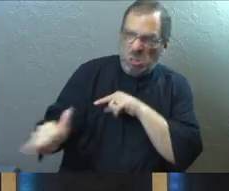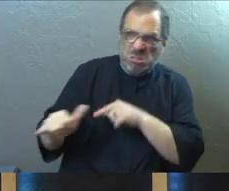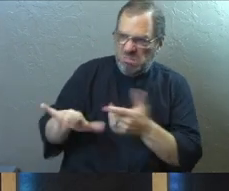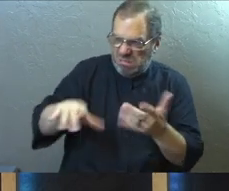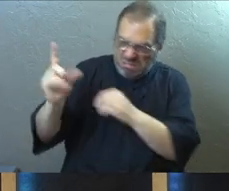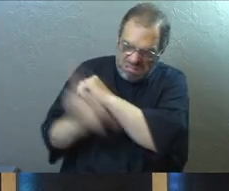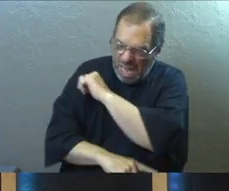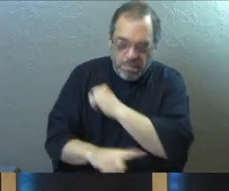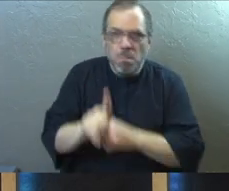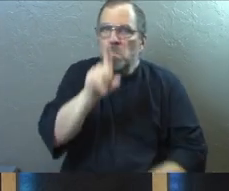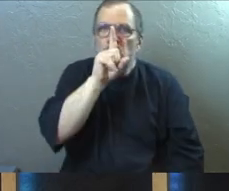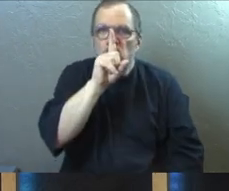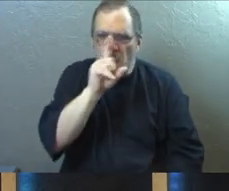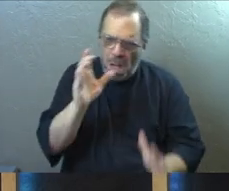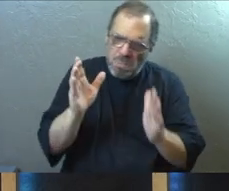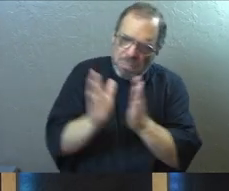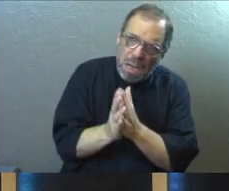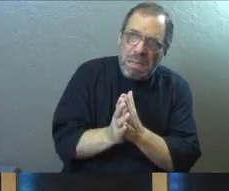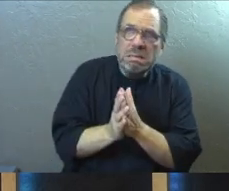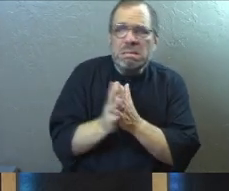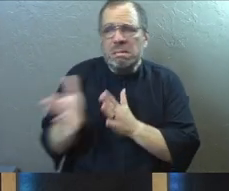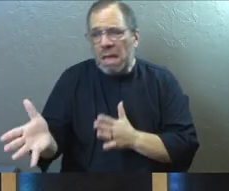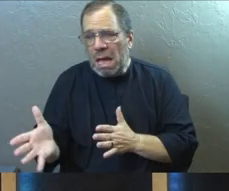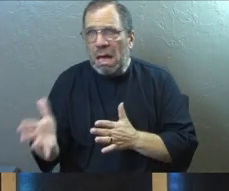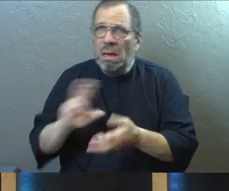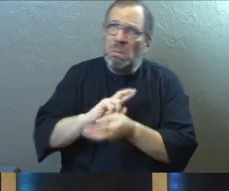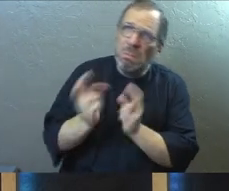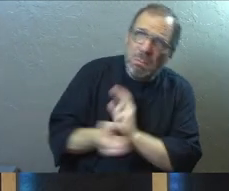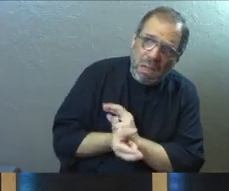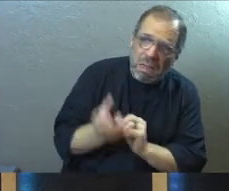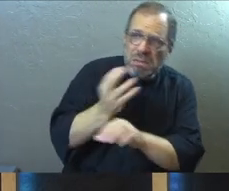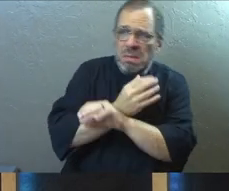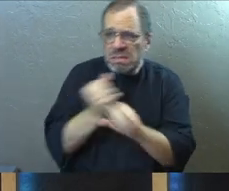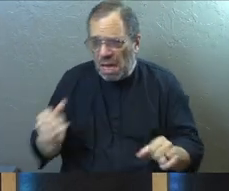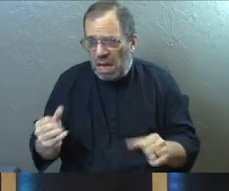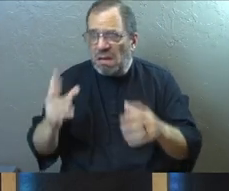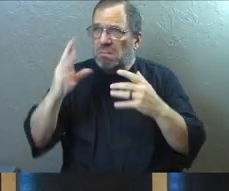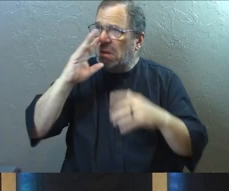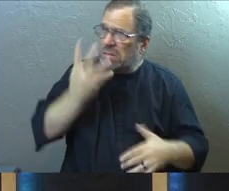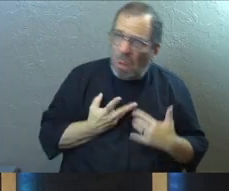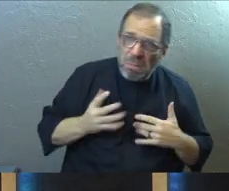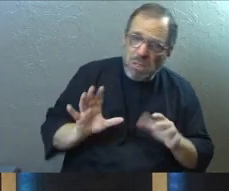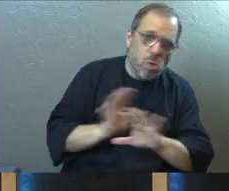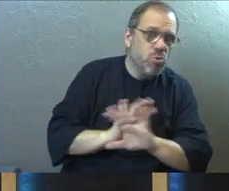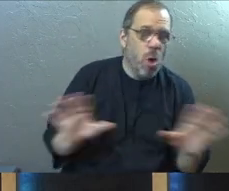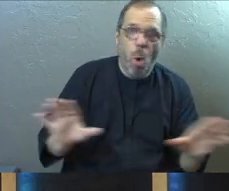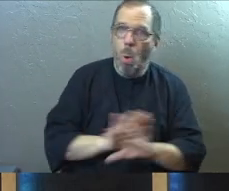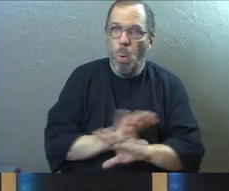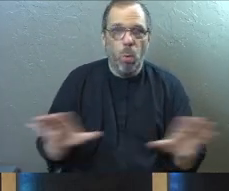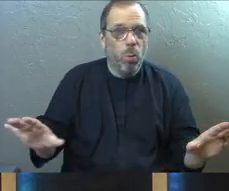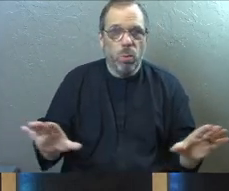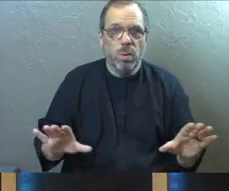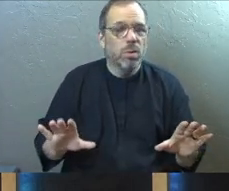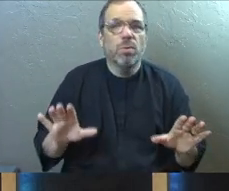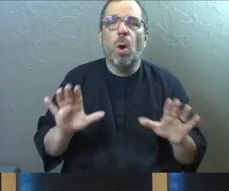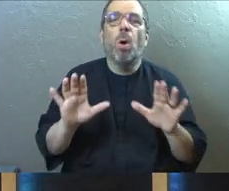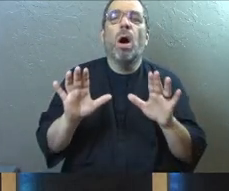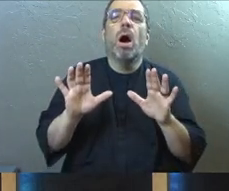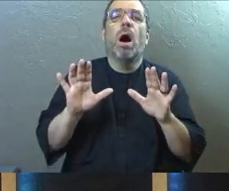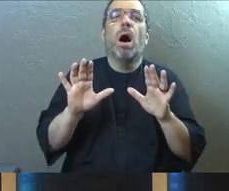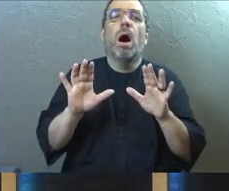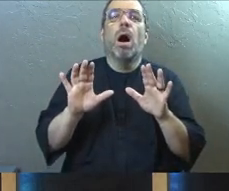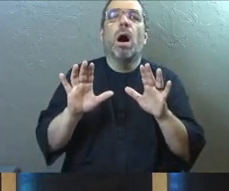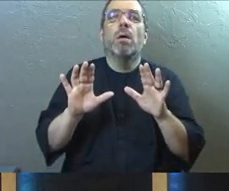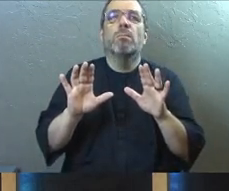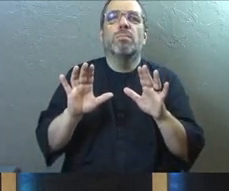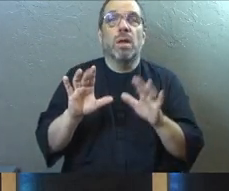He doesn't just mean pray God that they would repent so that they leave me alone. He says, no, there's a